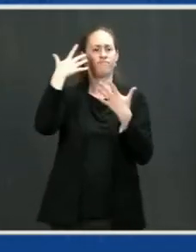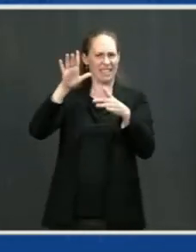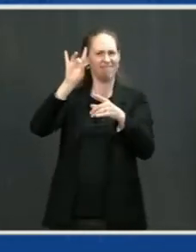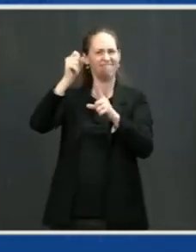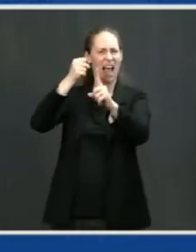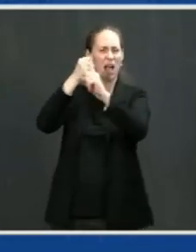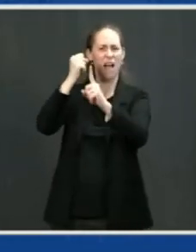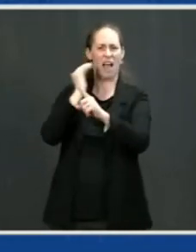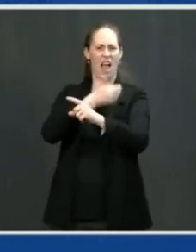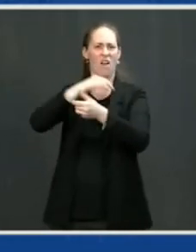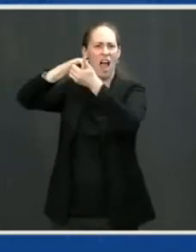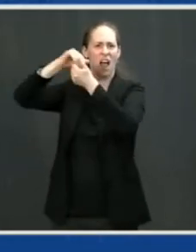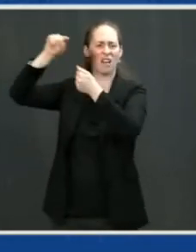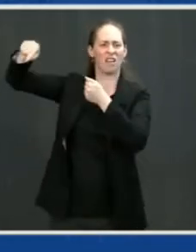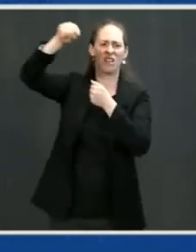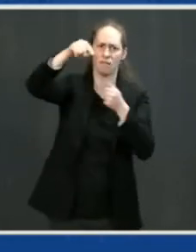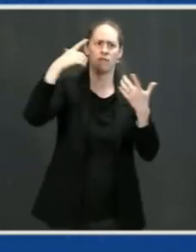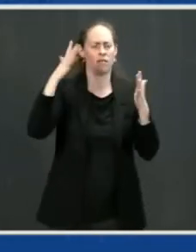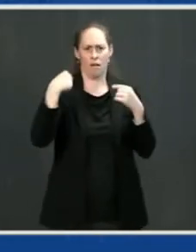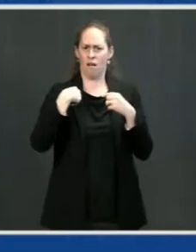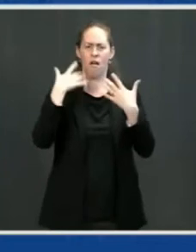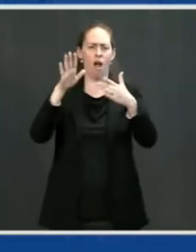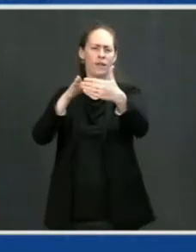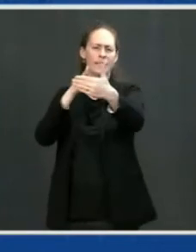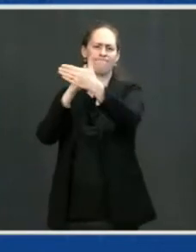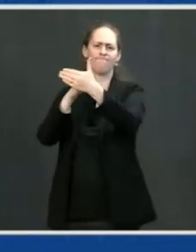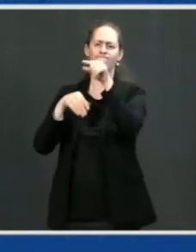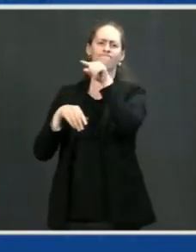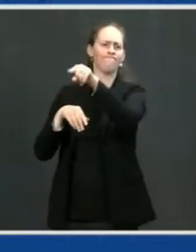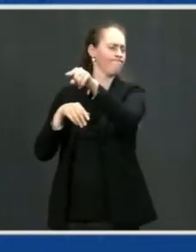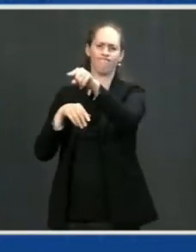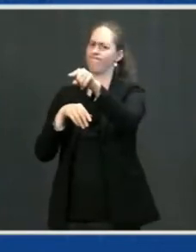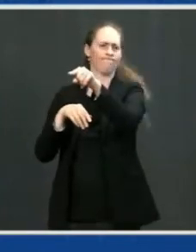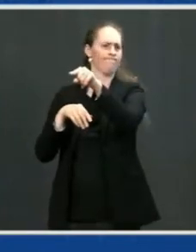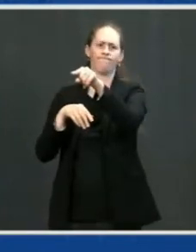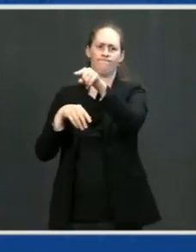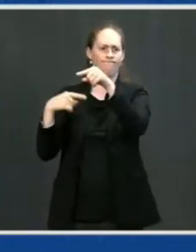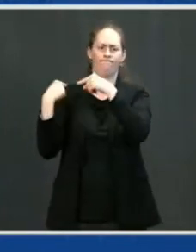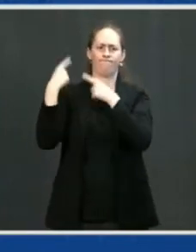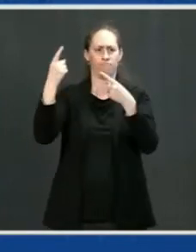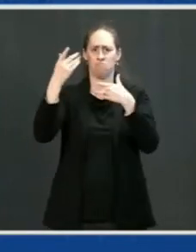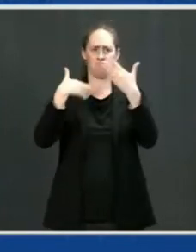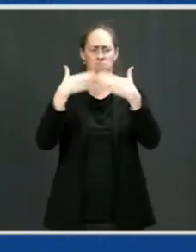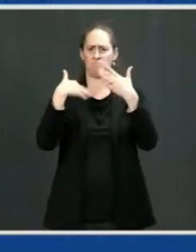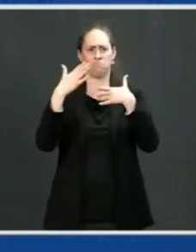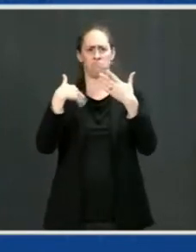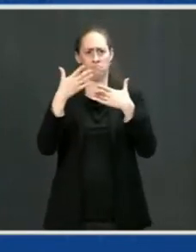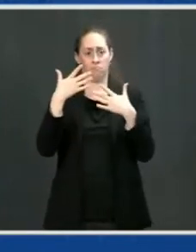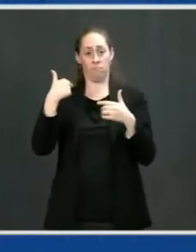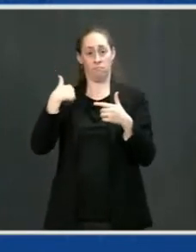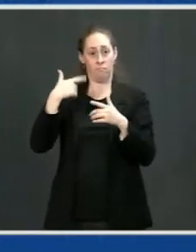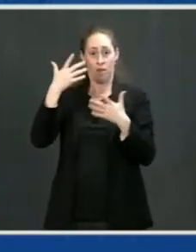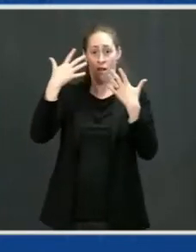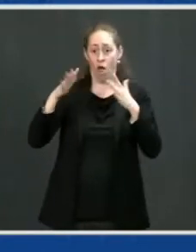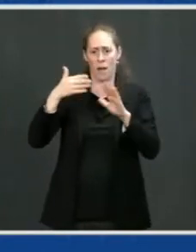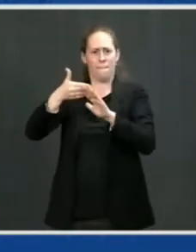Stream 2 for a long time, from the beginning when I was, even when I was out of office, and even before office, before I left office as